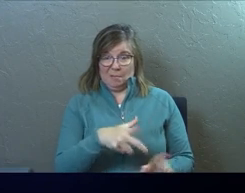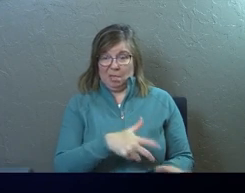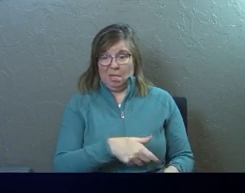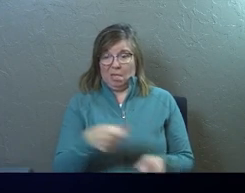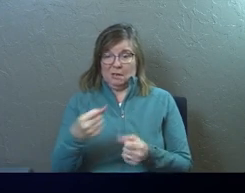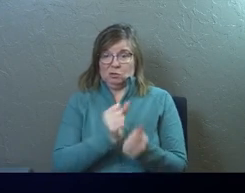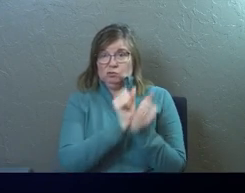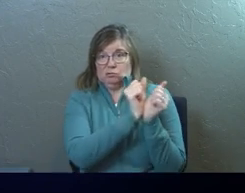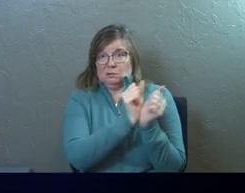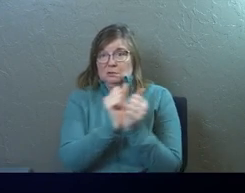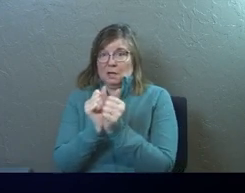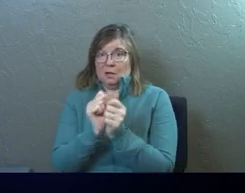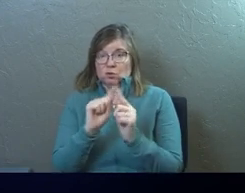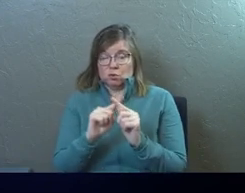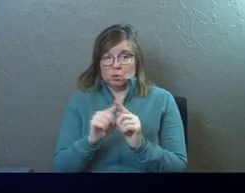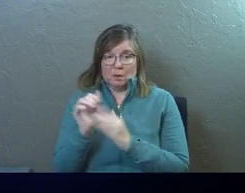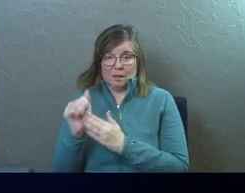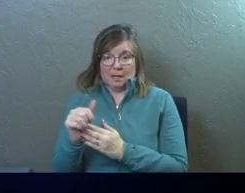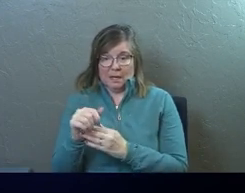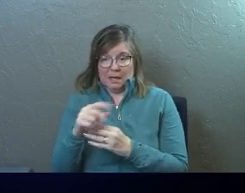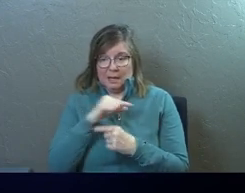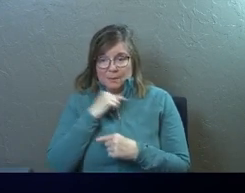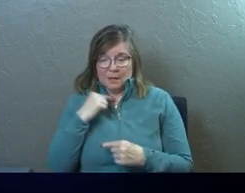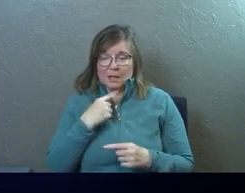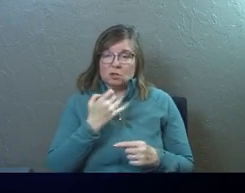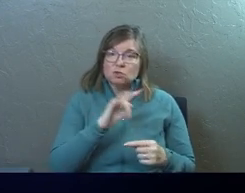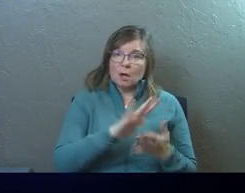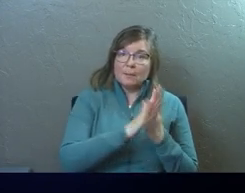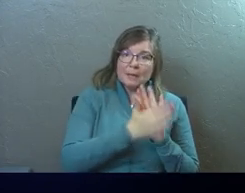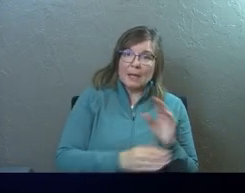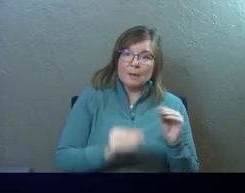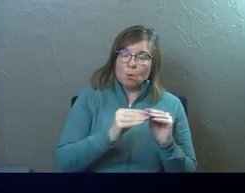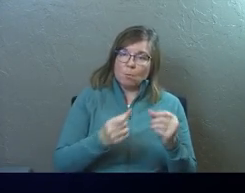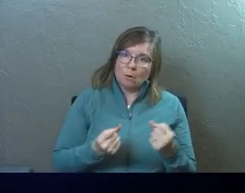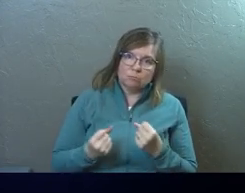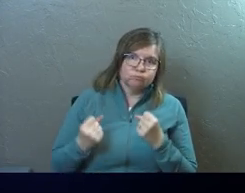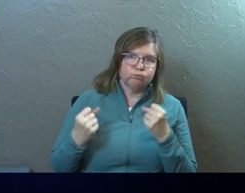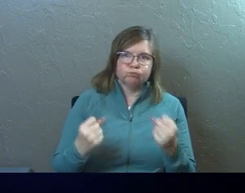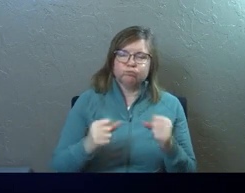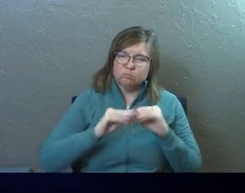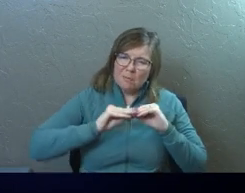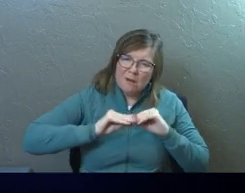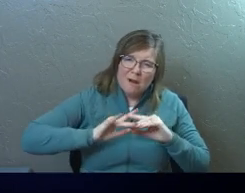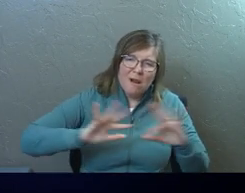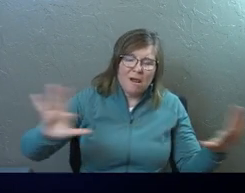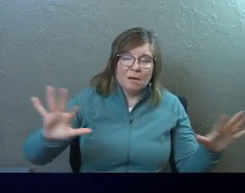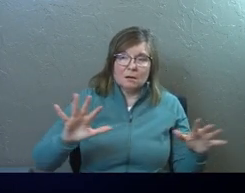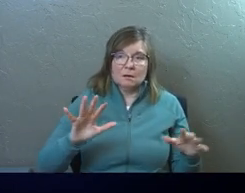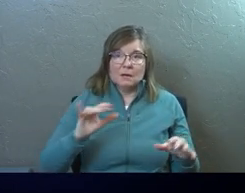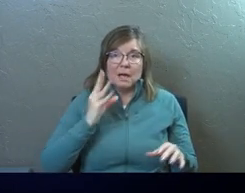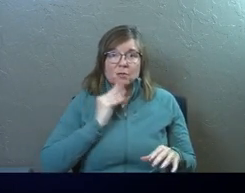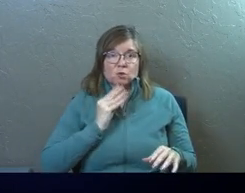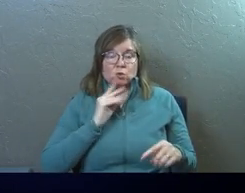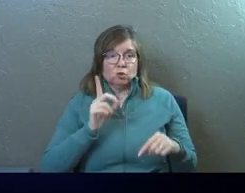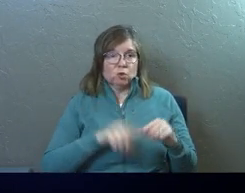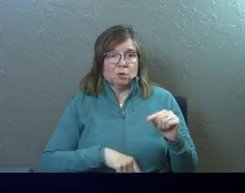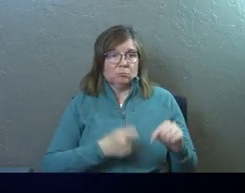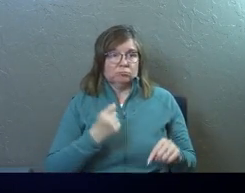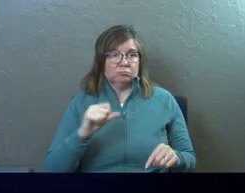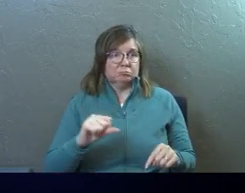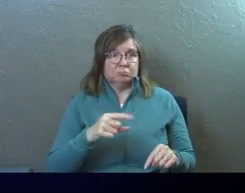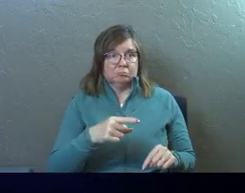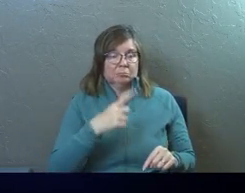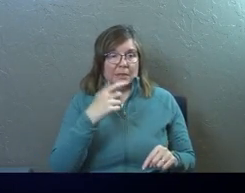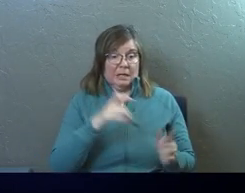and take them in chains to the leading priests? And Saul's preaching became more and more powerful. And the Jews in Damascus couldn't refute his proofs